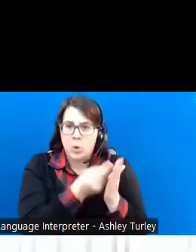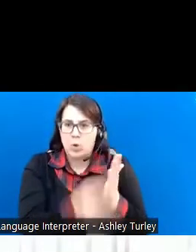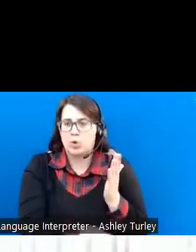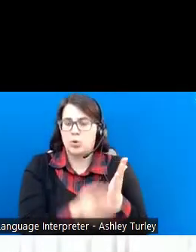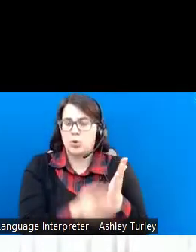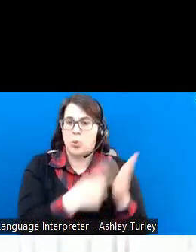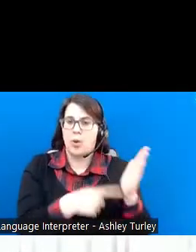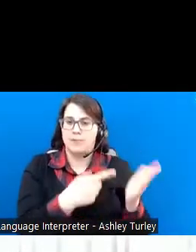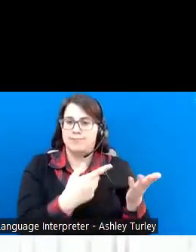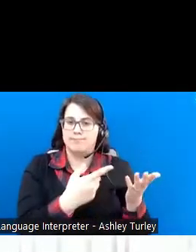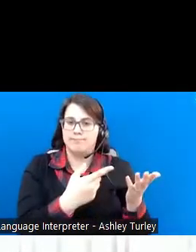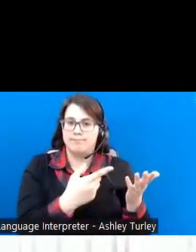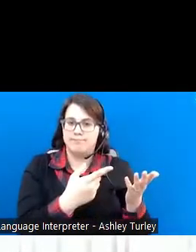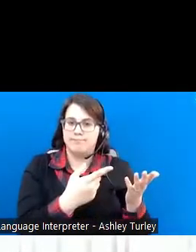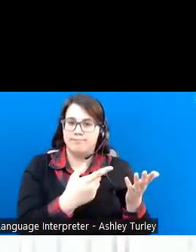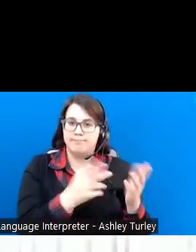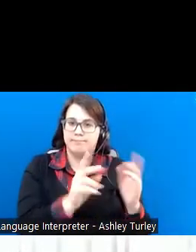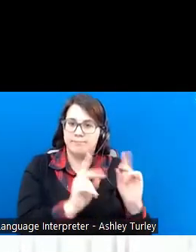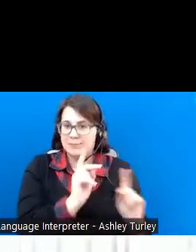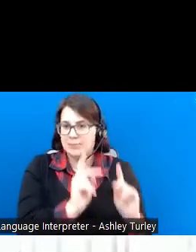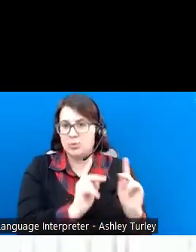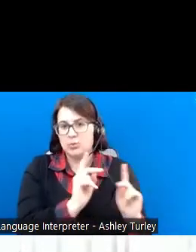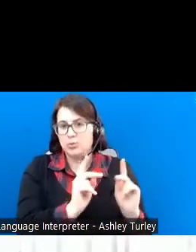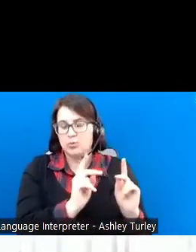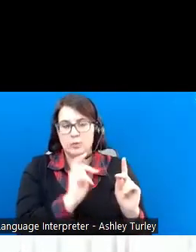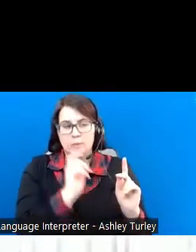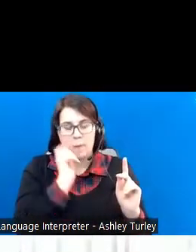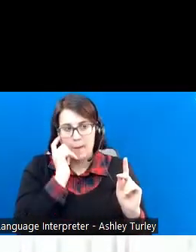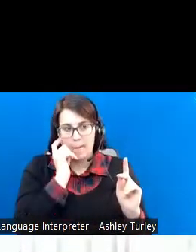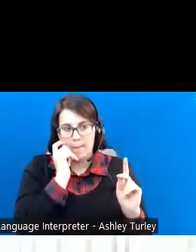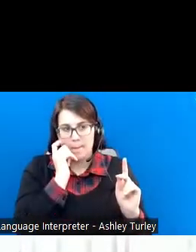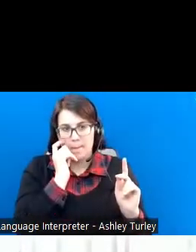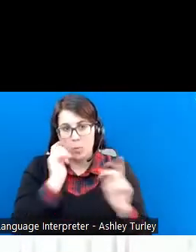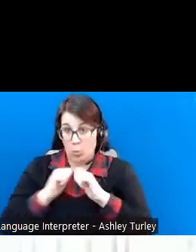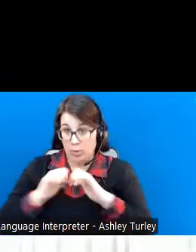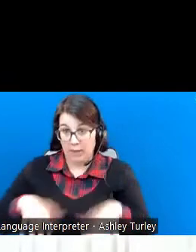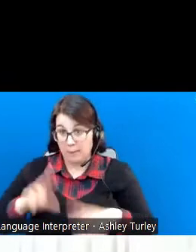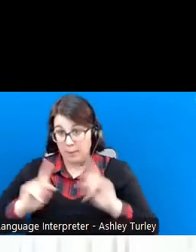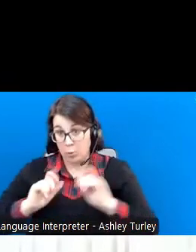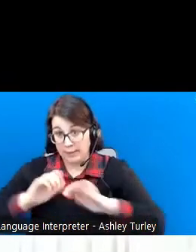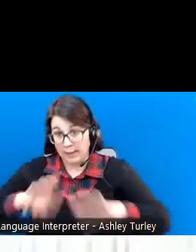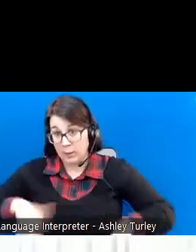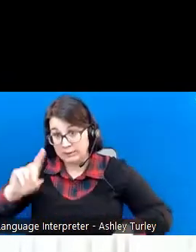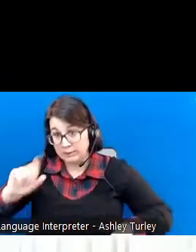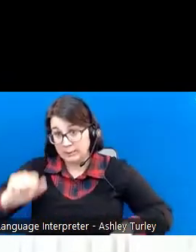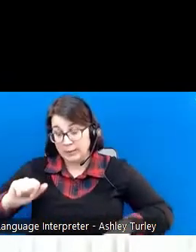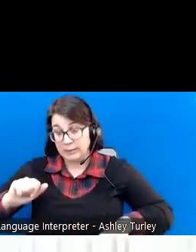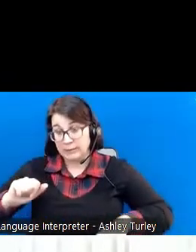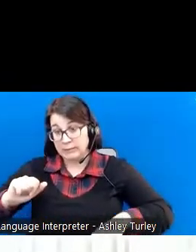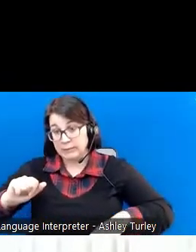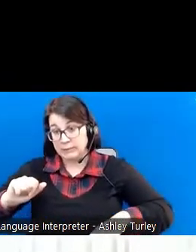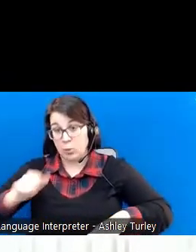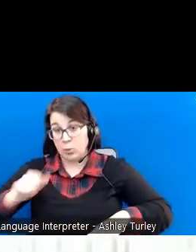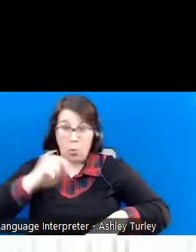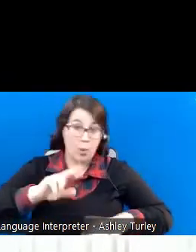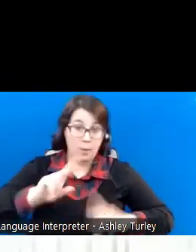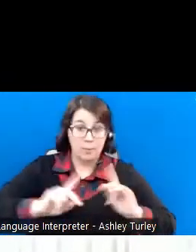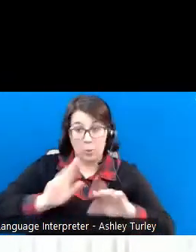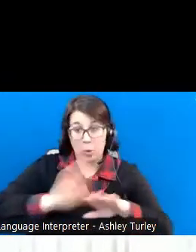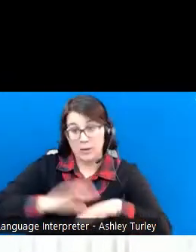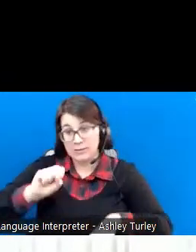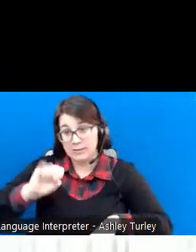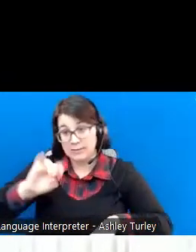things that people without disabilities or people on SSDI